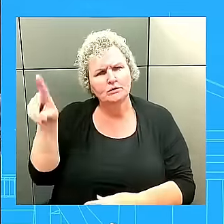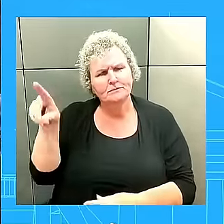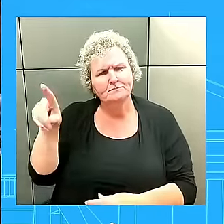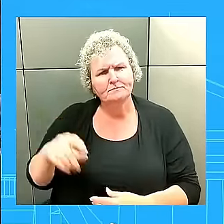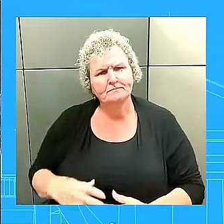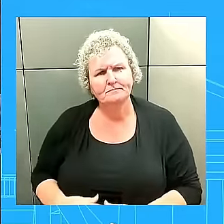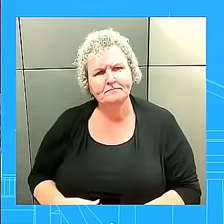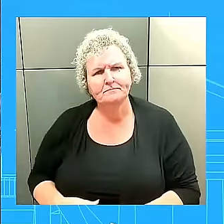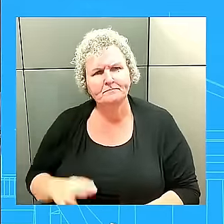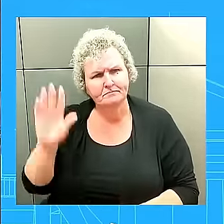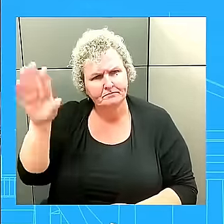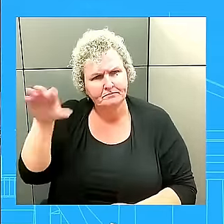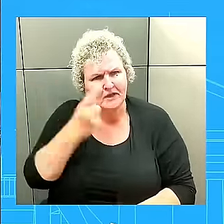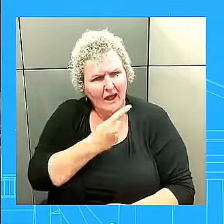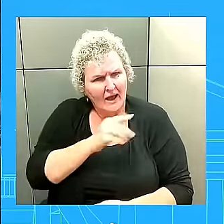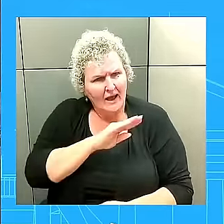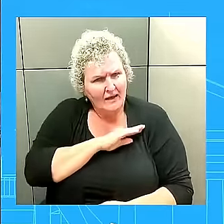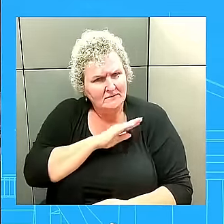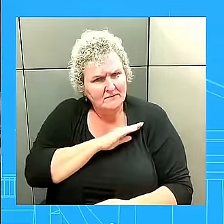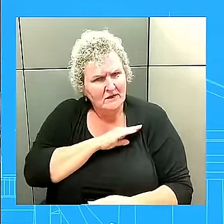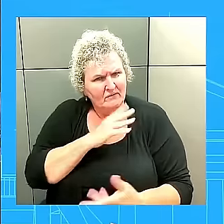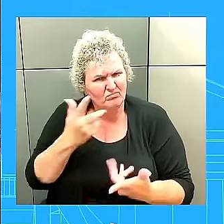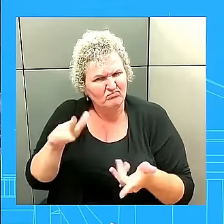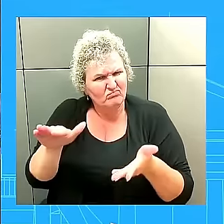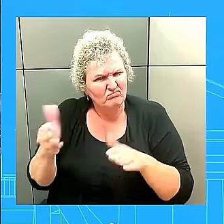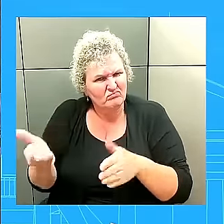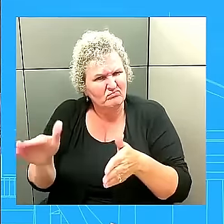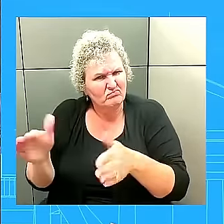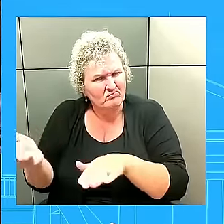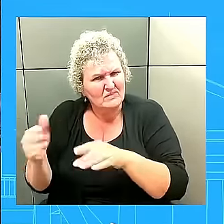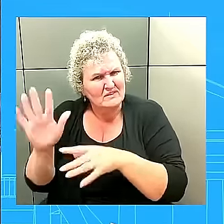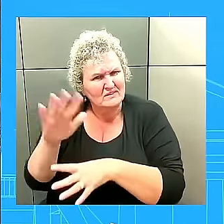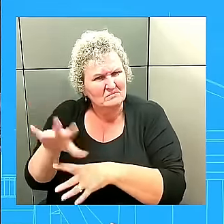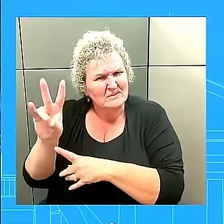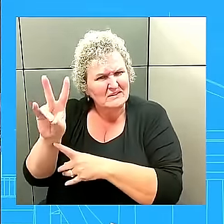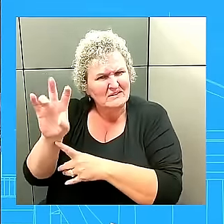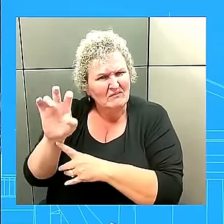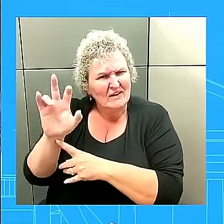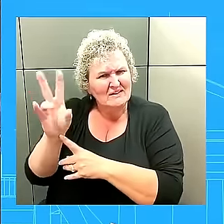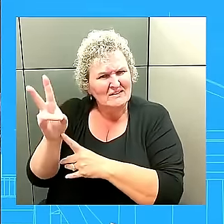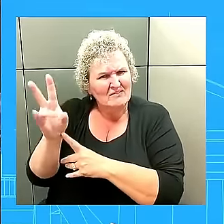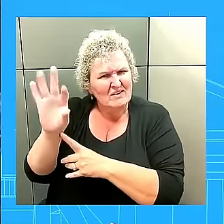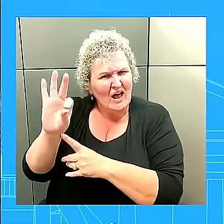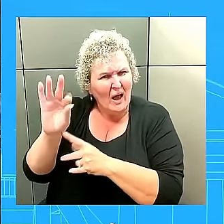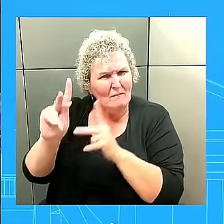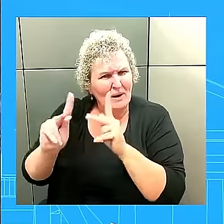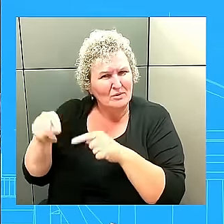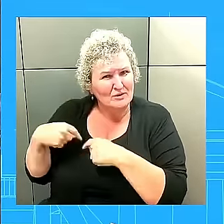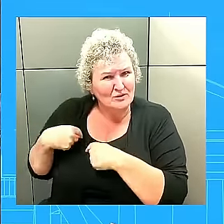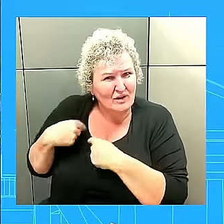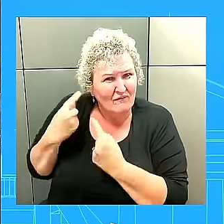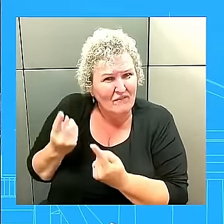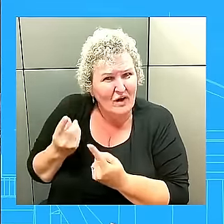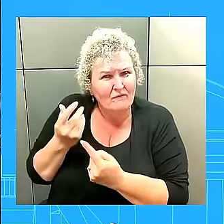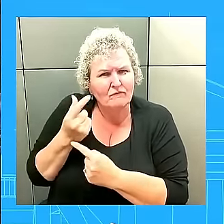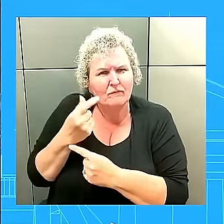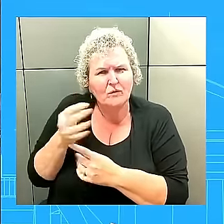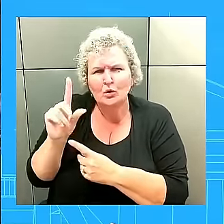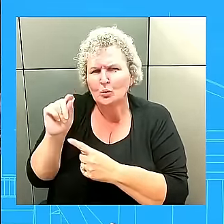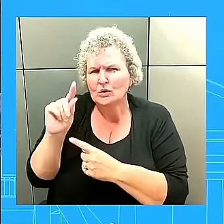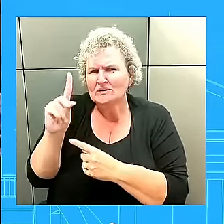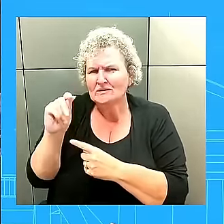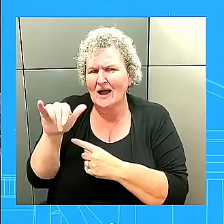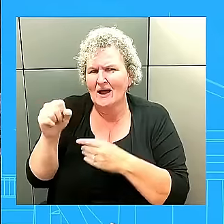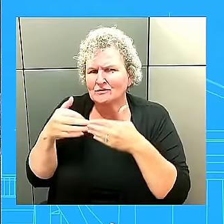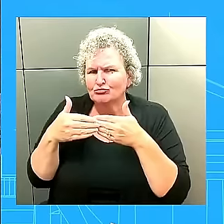779 in the last 20 days, especially in Jabalia. And the total number is 100,000. Between the dead and the